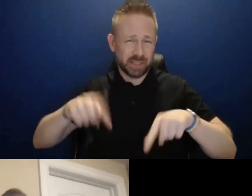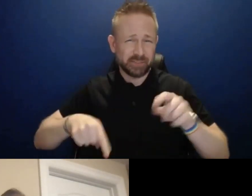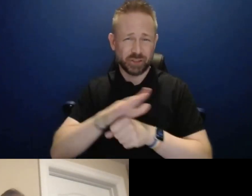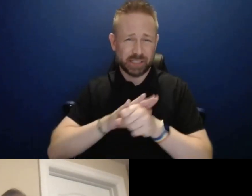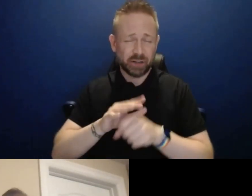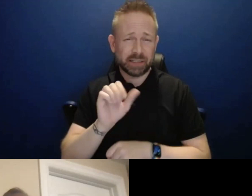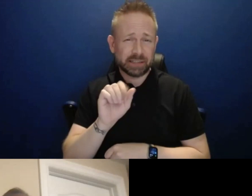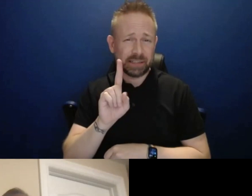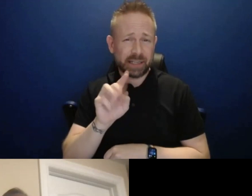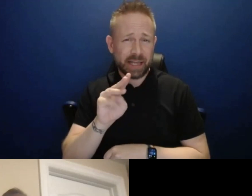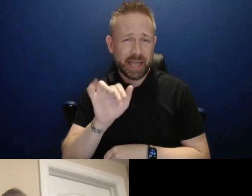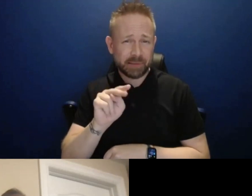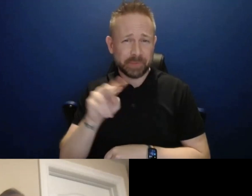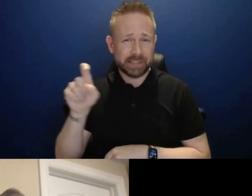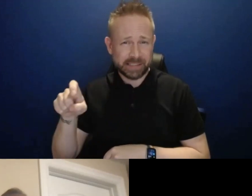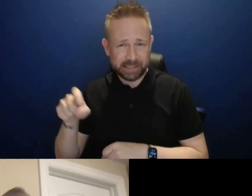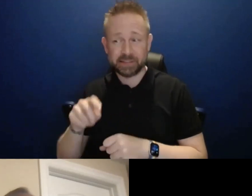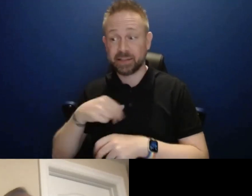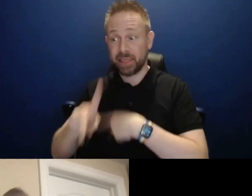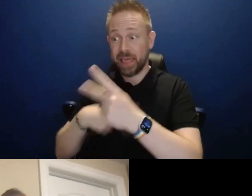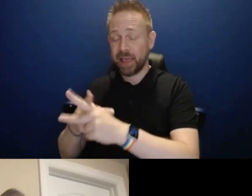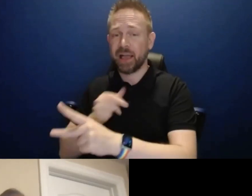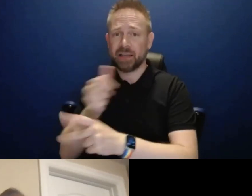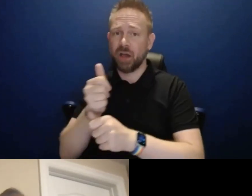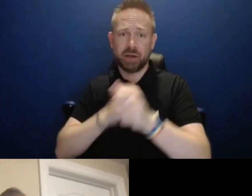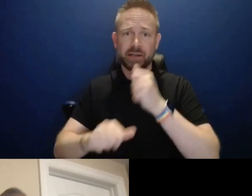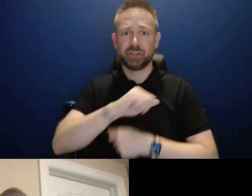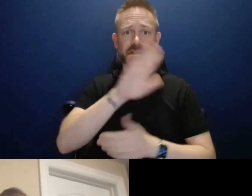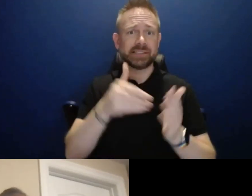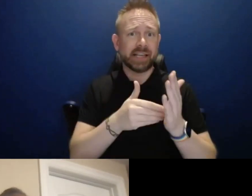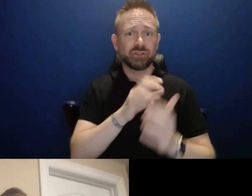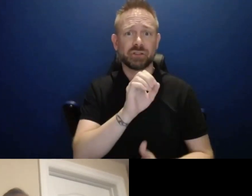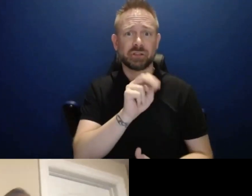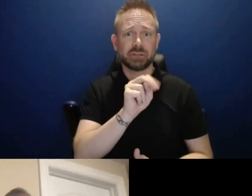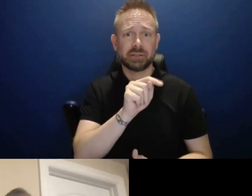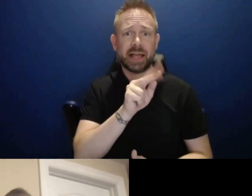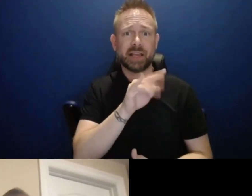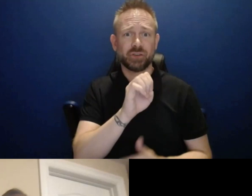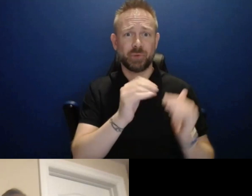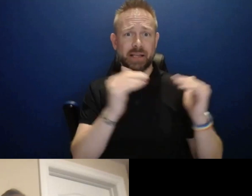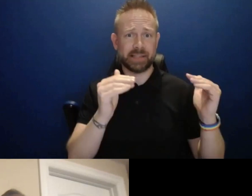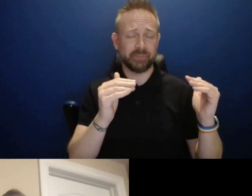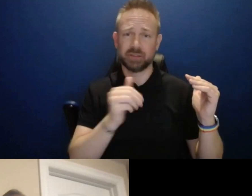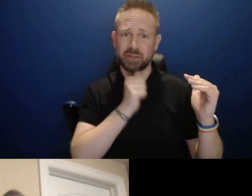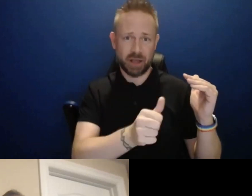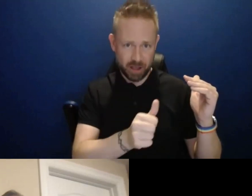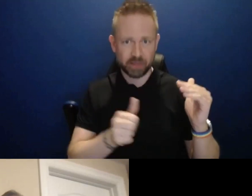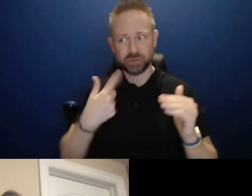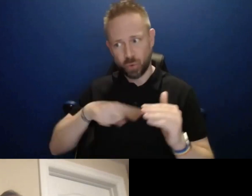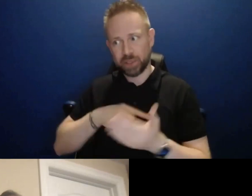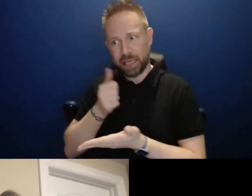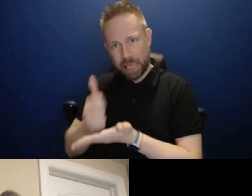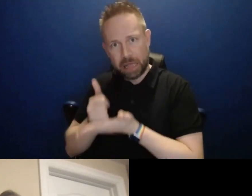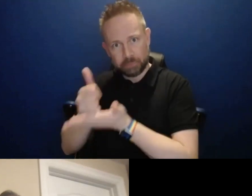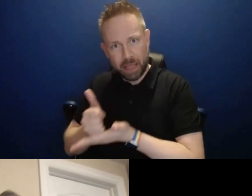needs that are not supported by the central enterprise level applications. And I'm wondering like what, what,